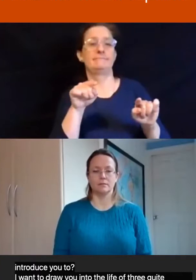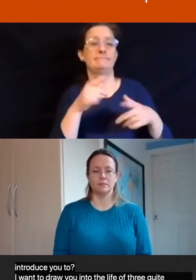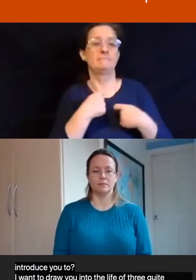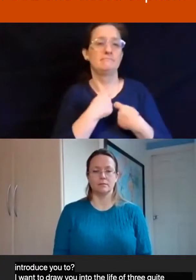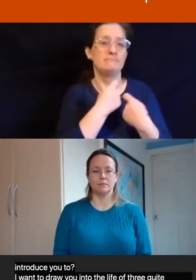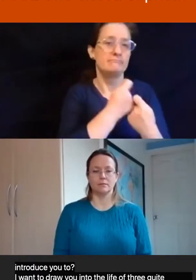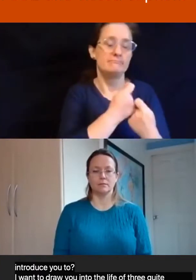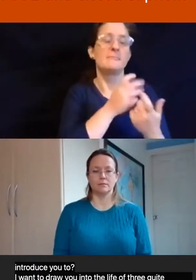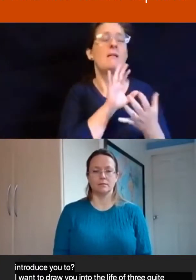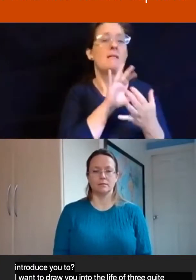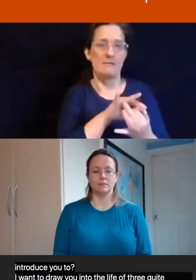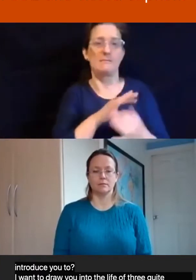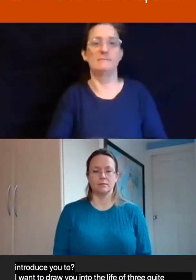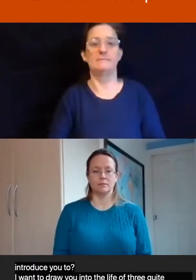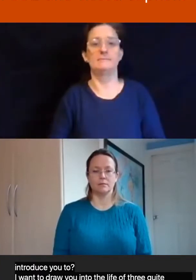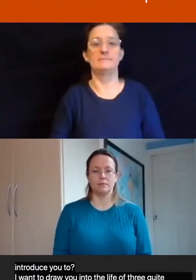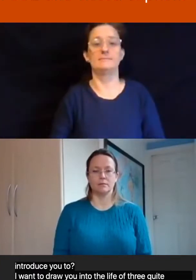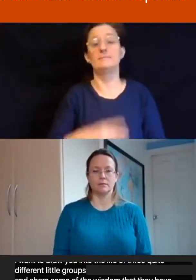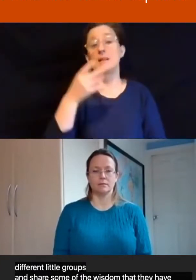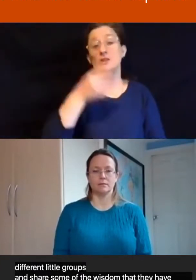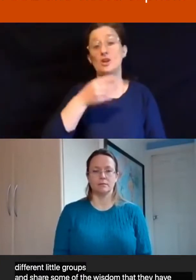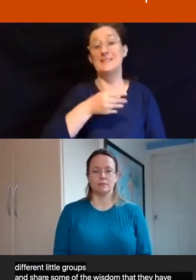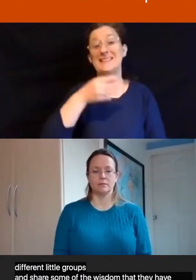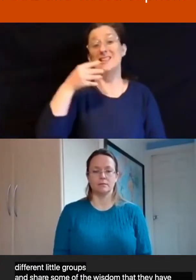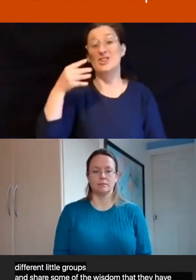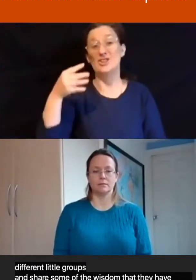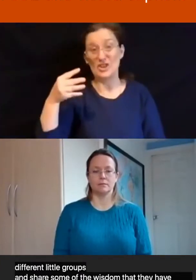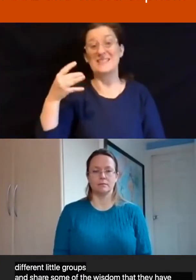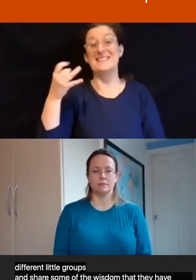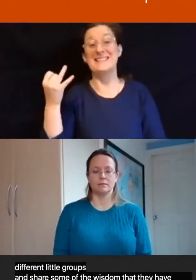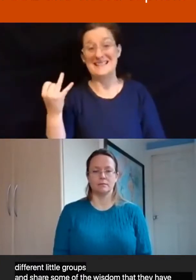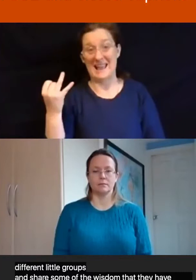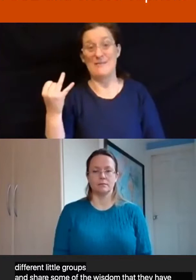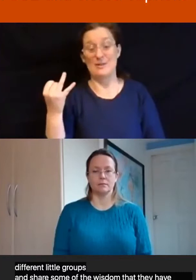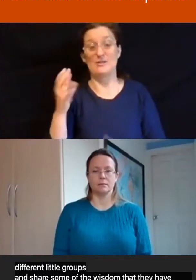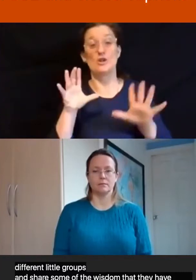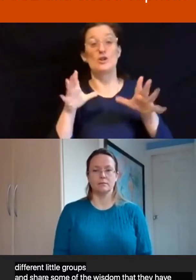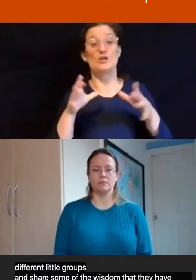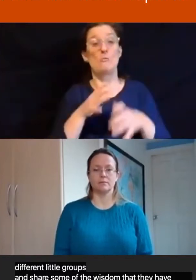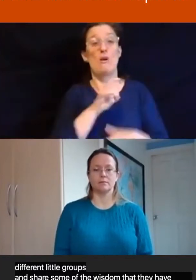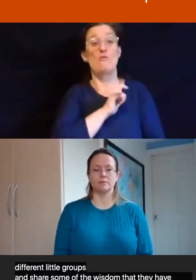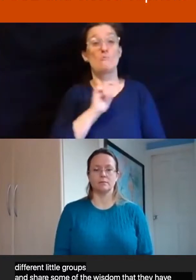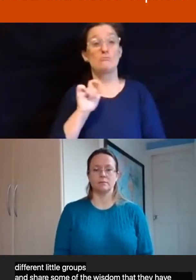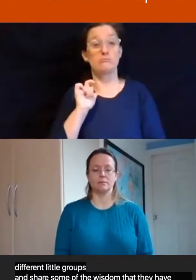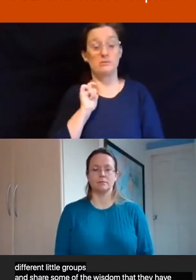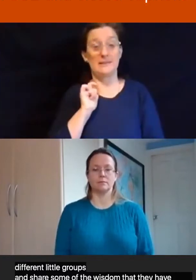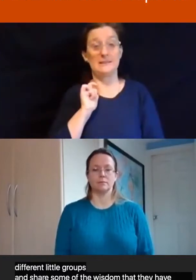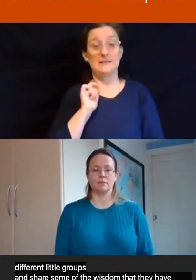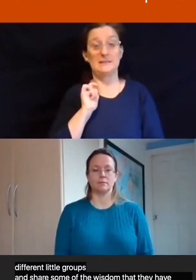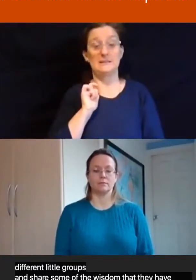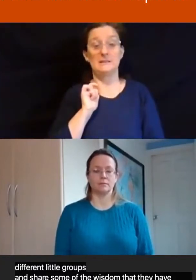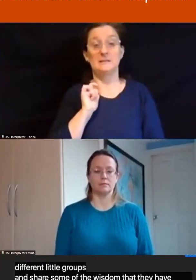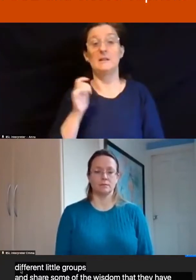Since 1997, a group of priests, women belonging to